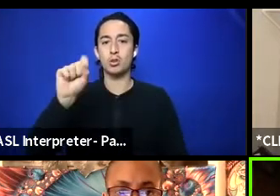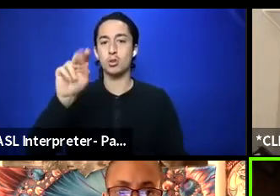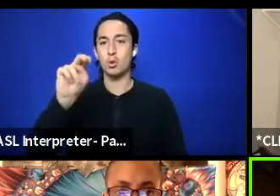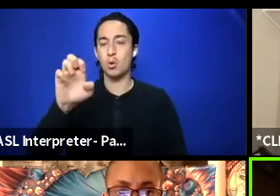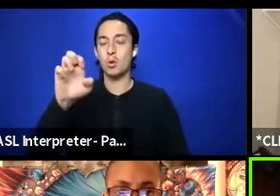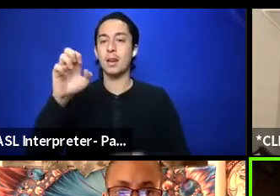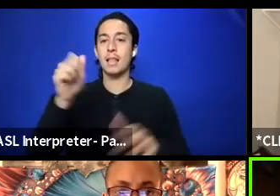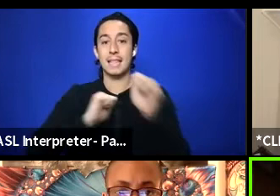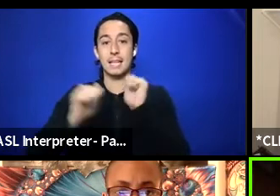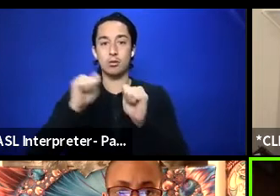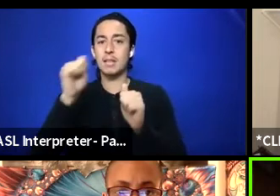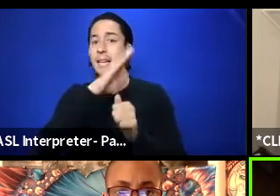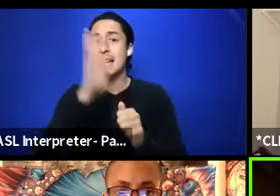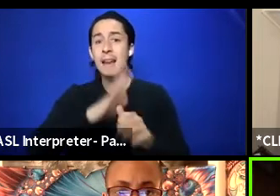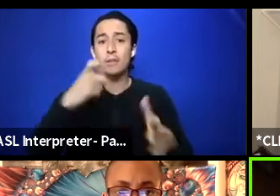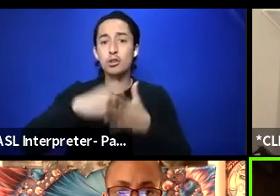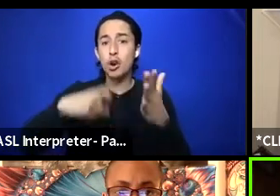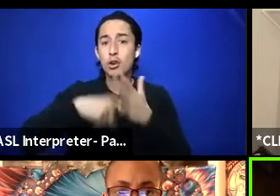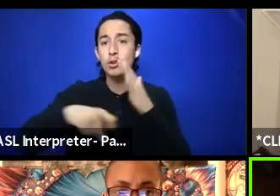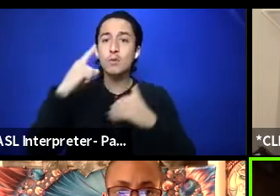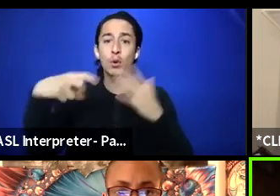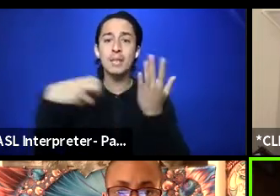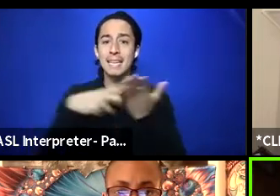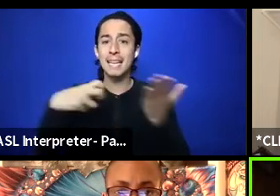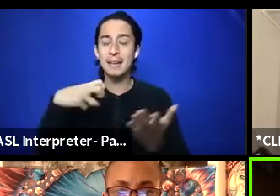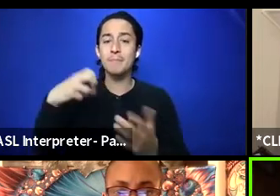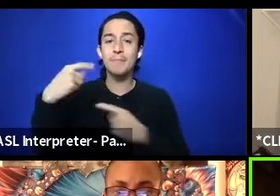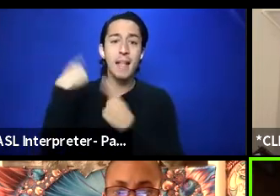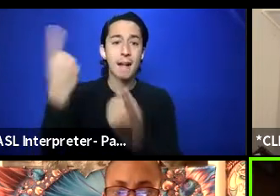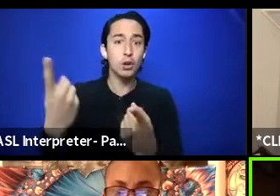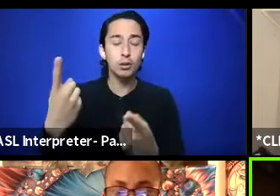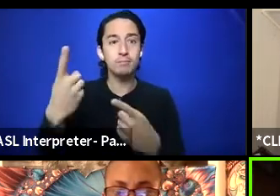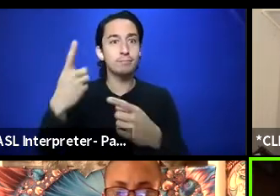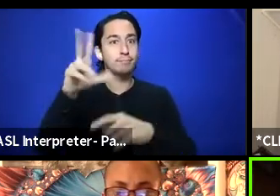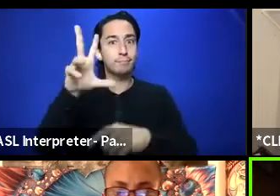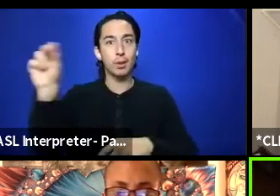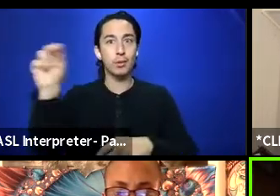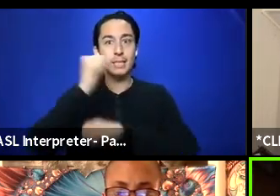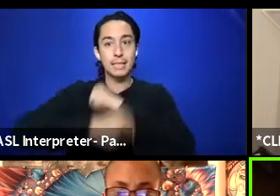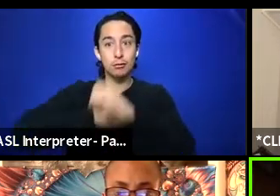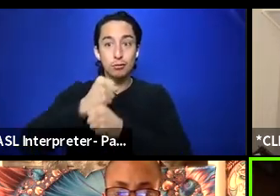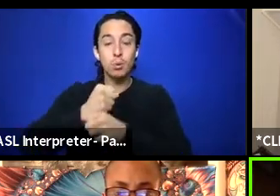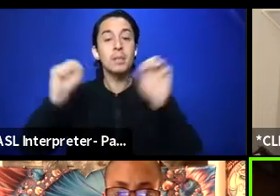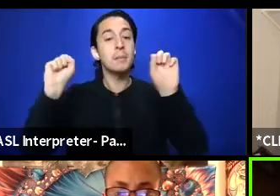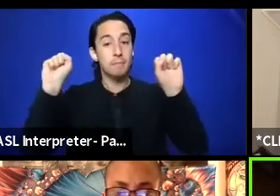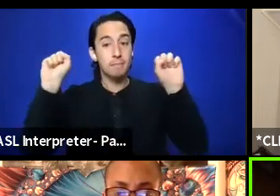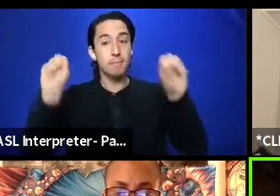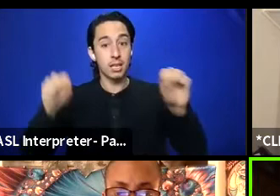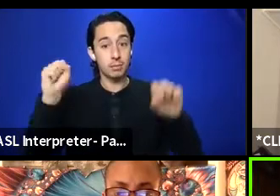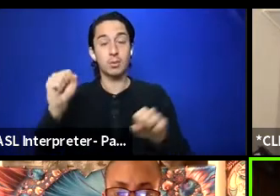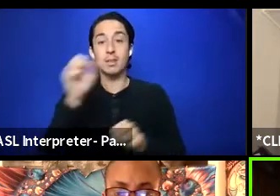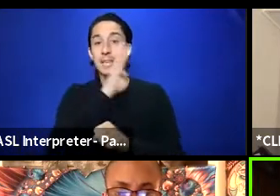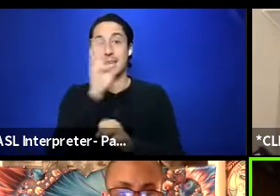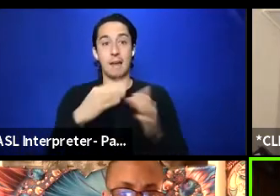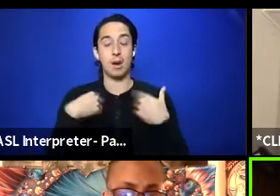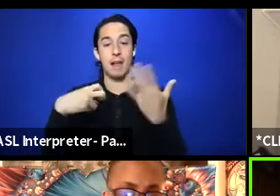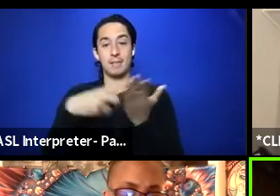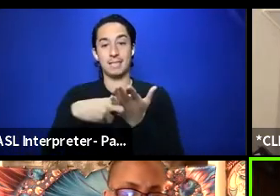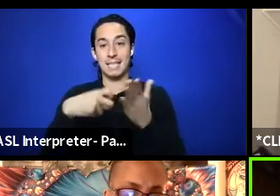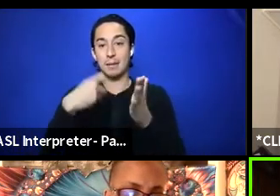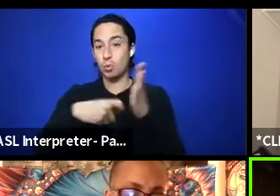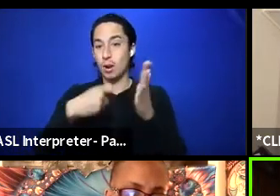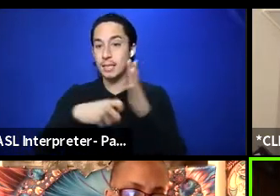a ticket ever. And they've been around for 30 years. So it's possible to never have a ticket price and